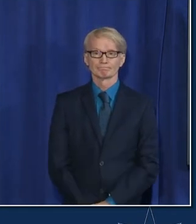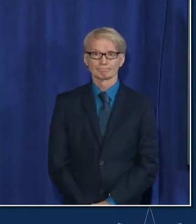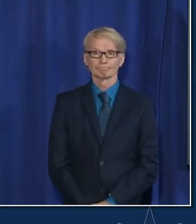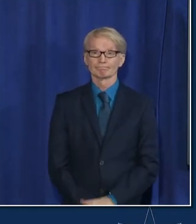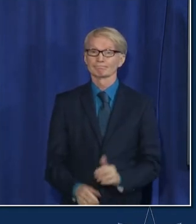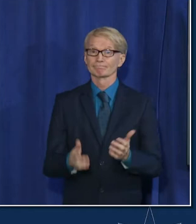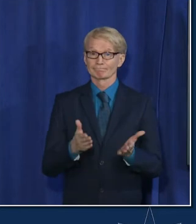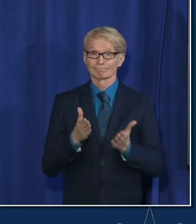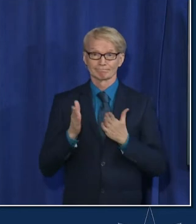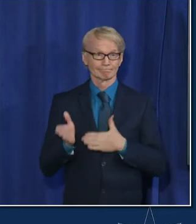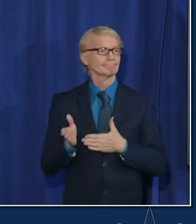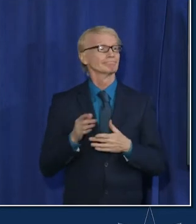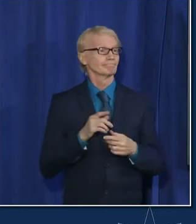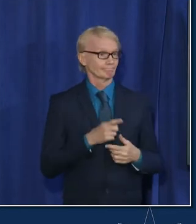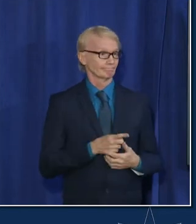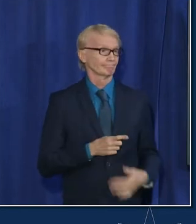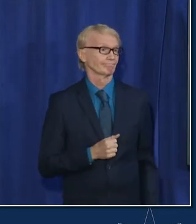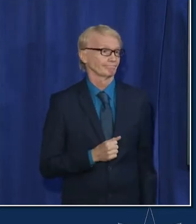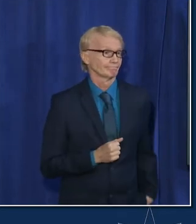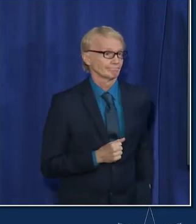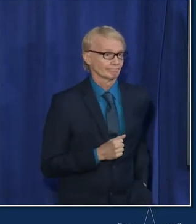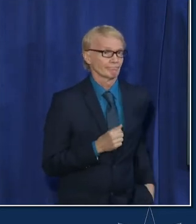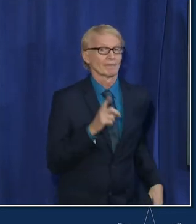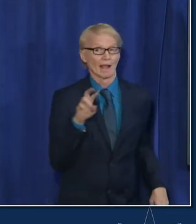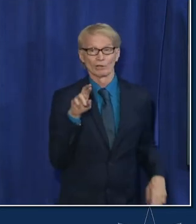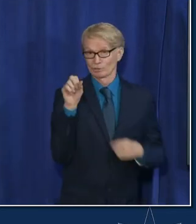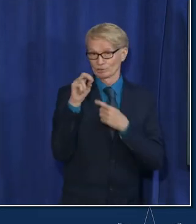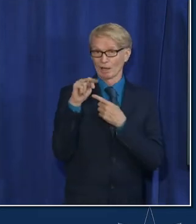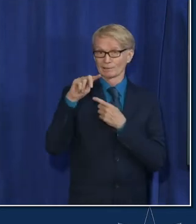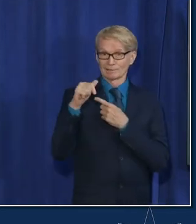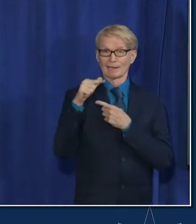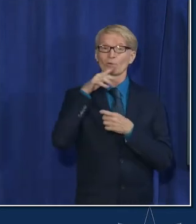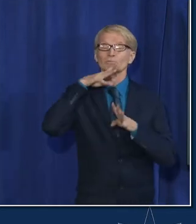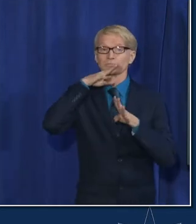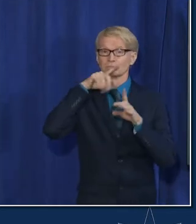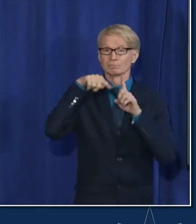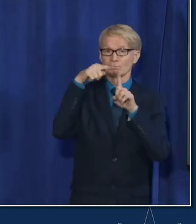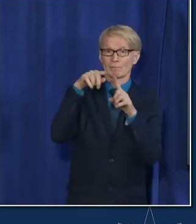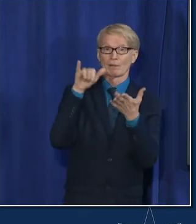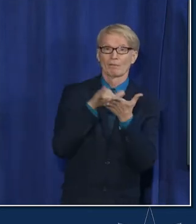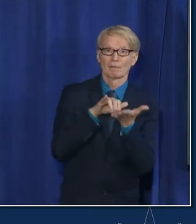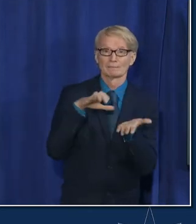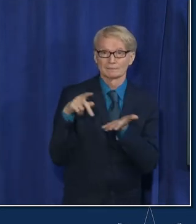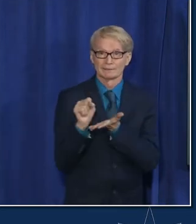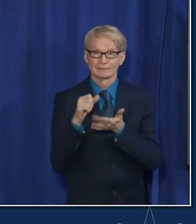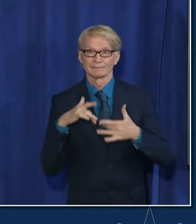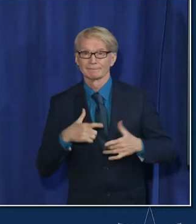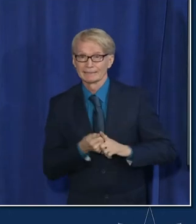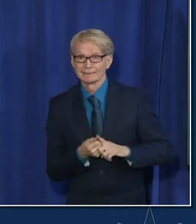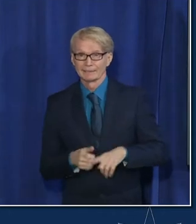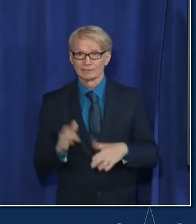and with that i'll bring dr santa to have to talk about our test to stay as well as our vaccination efforts